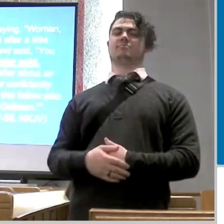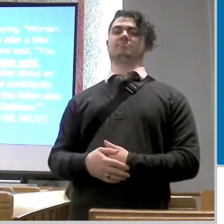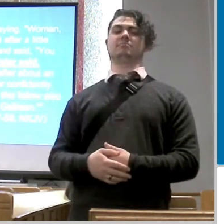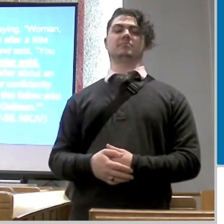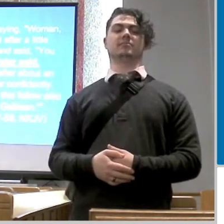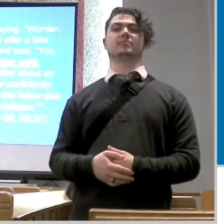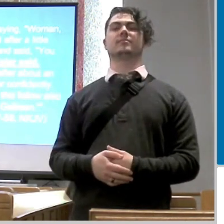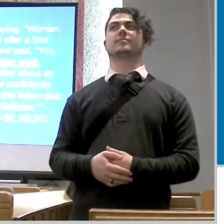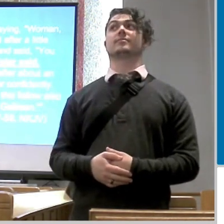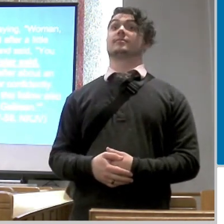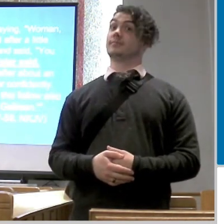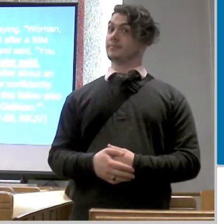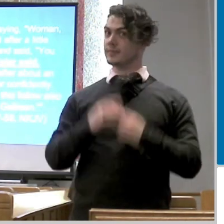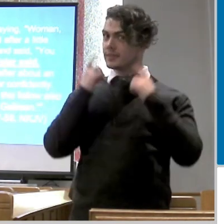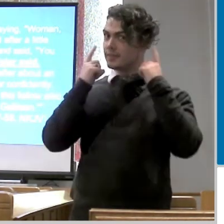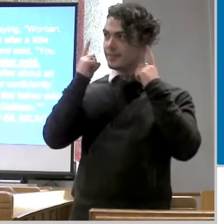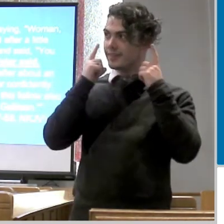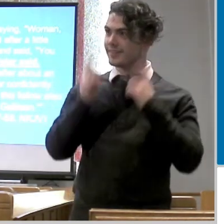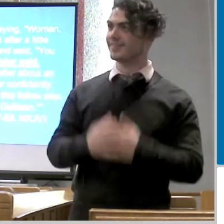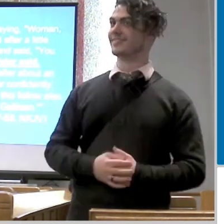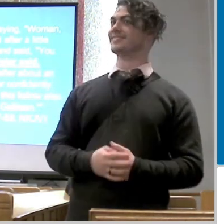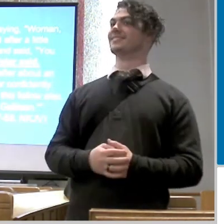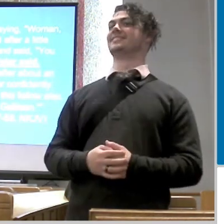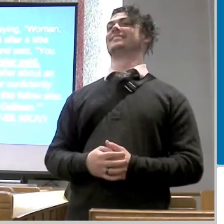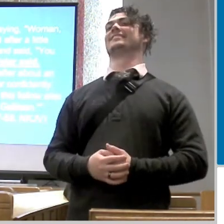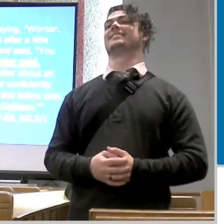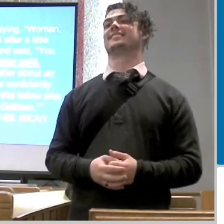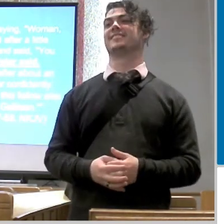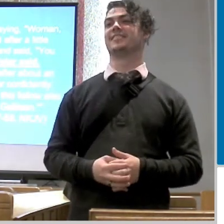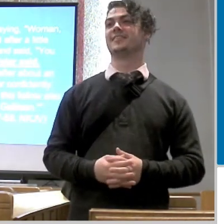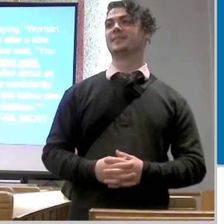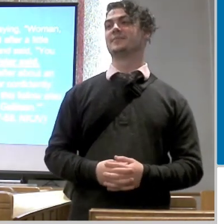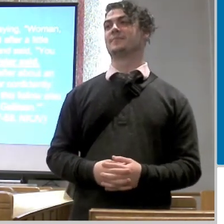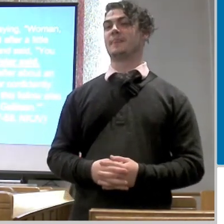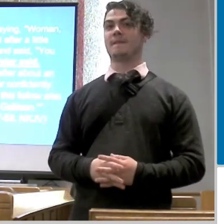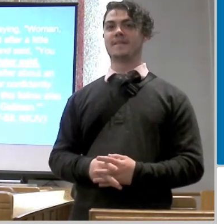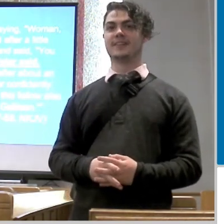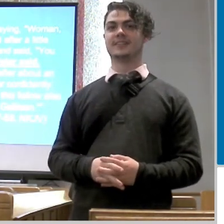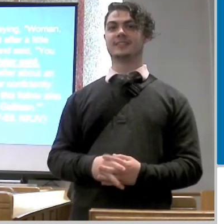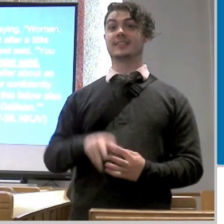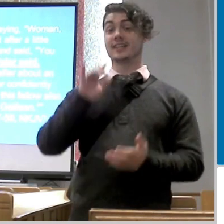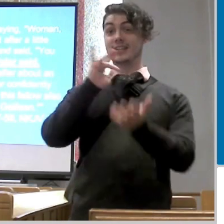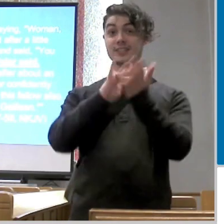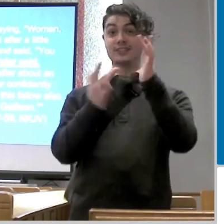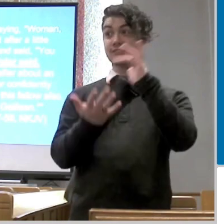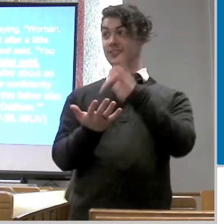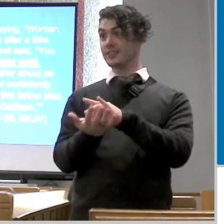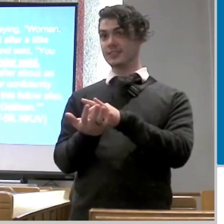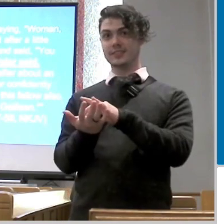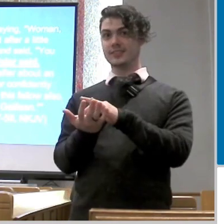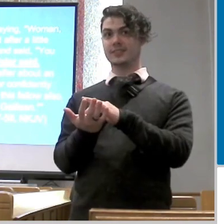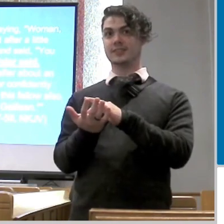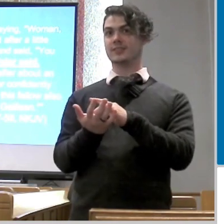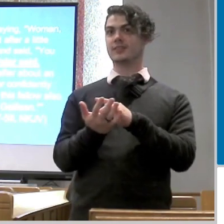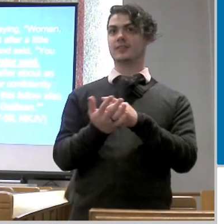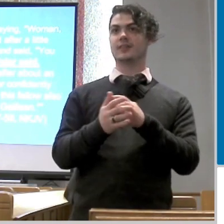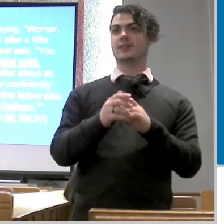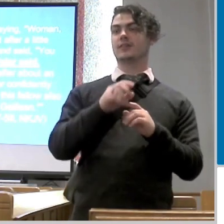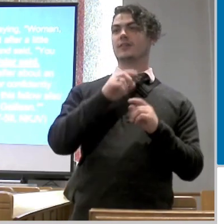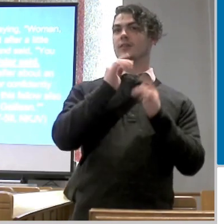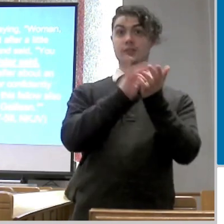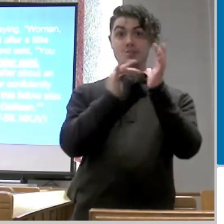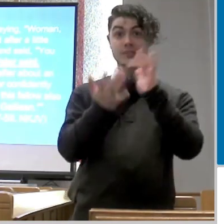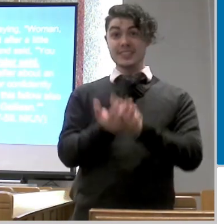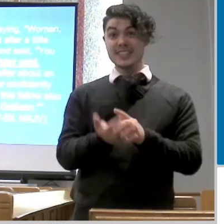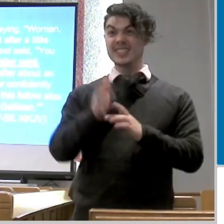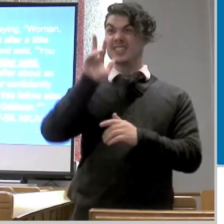i want you to think about this where was jesus for three years he was fulfilling his ministry